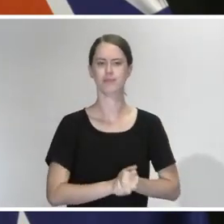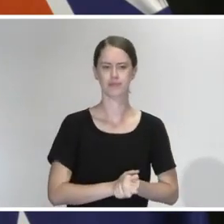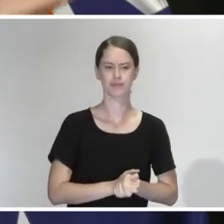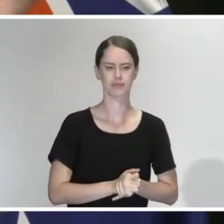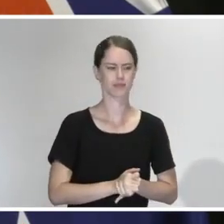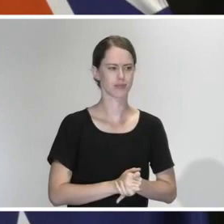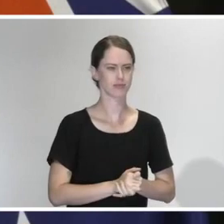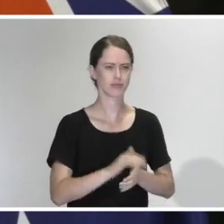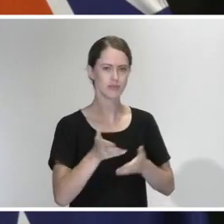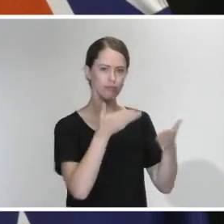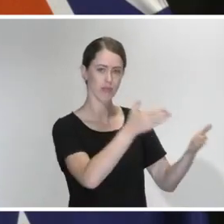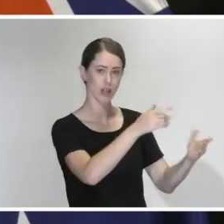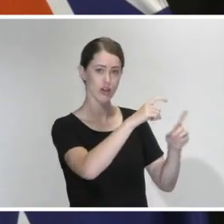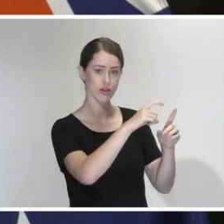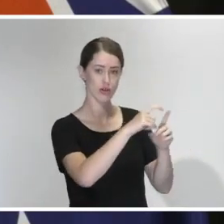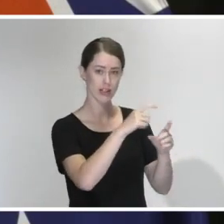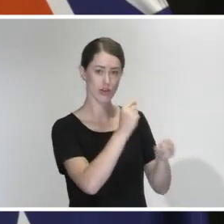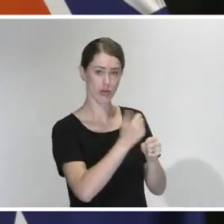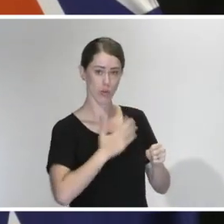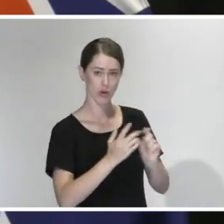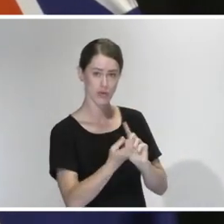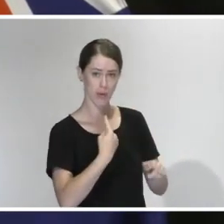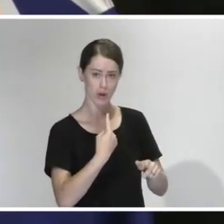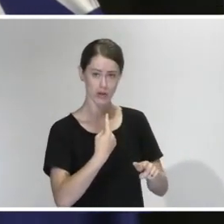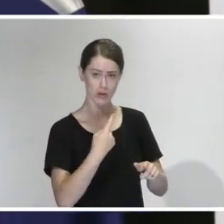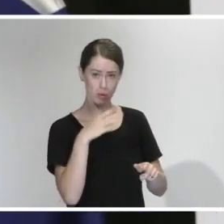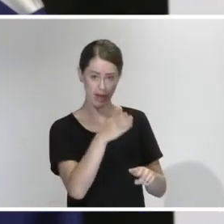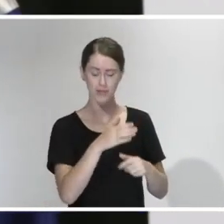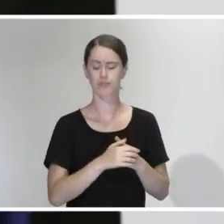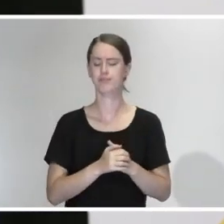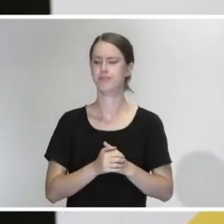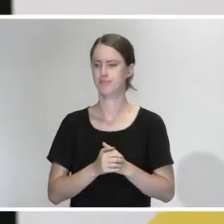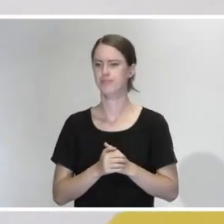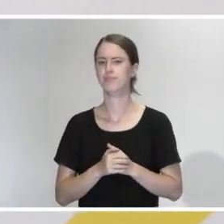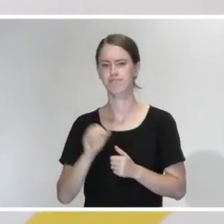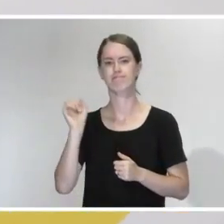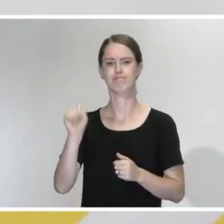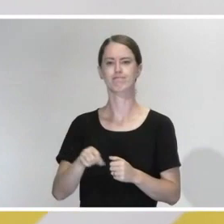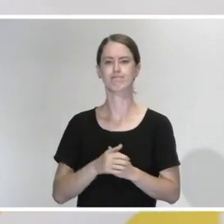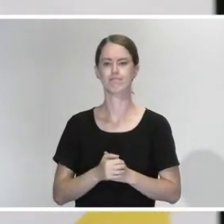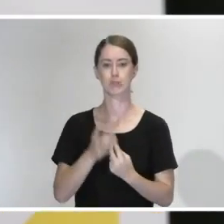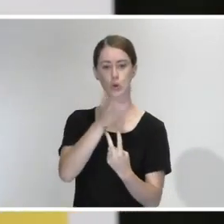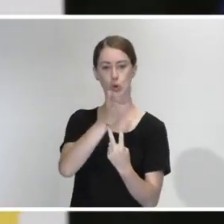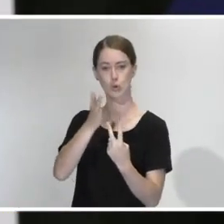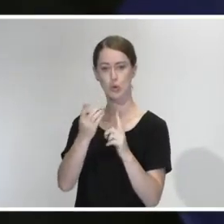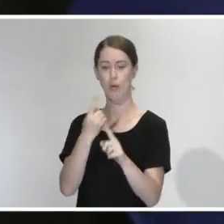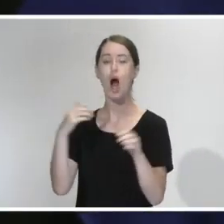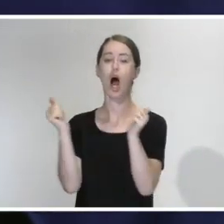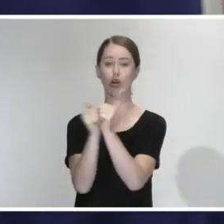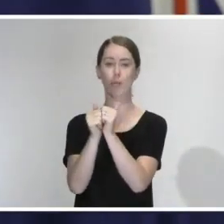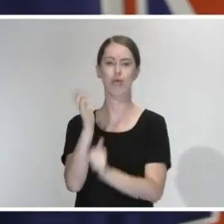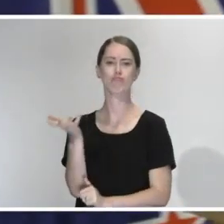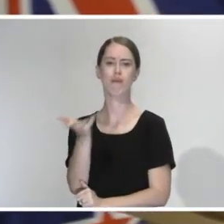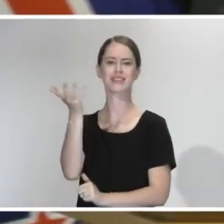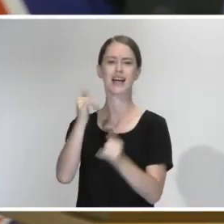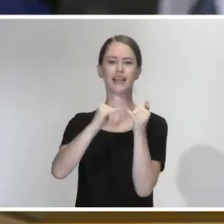there. Perhaps, Director General, is there anything further you want to say in response to David Skeet? Yes, just, I mean, two comments, and I agree with what Professor Skeet was saying,